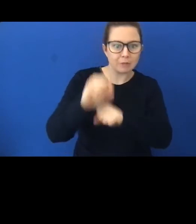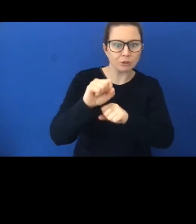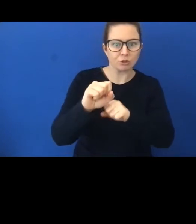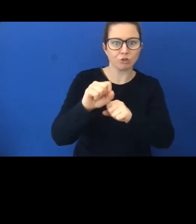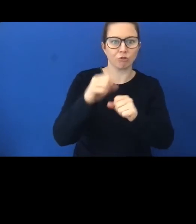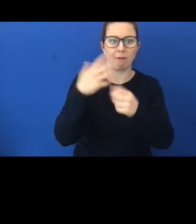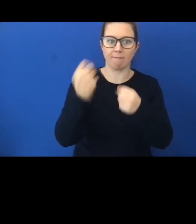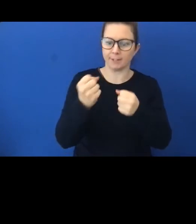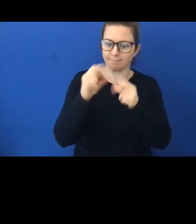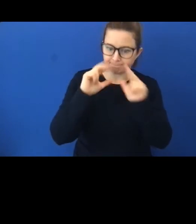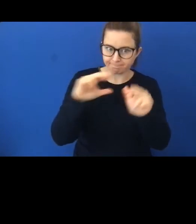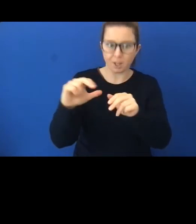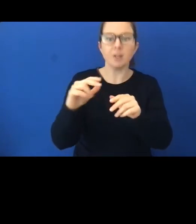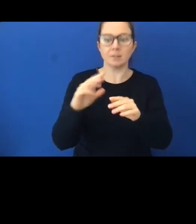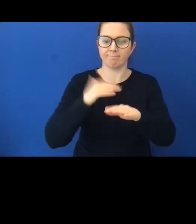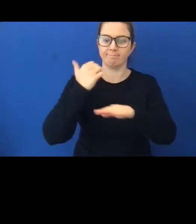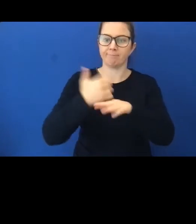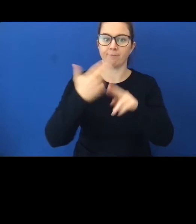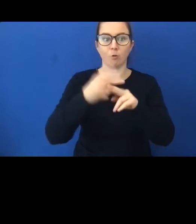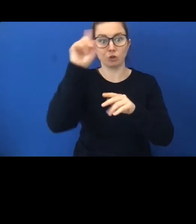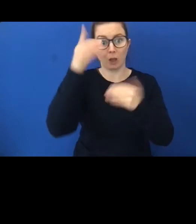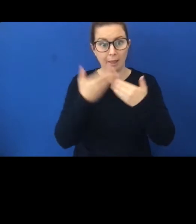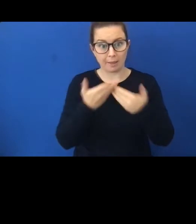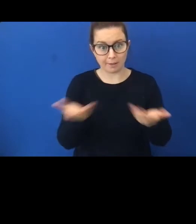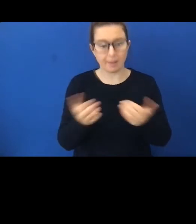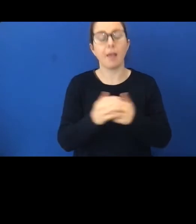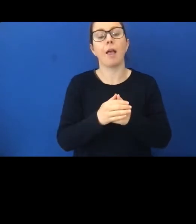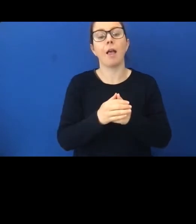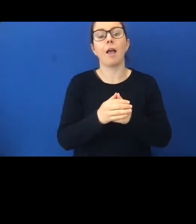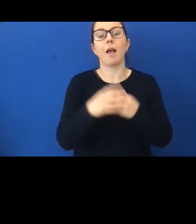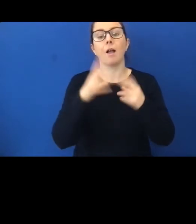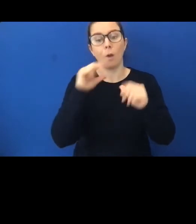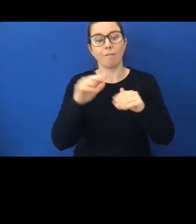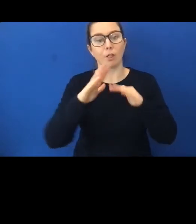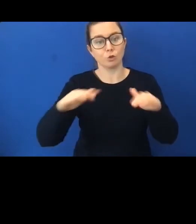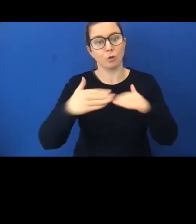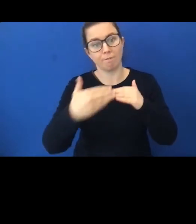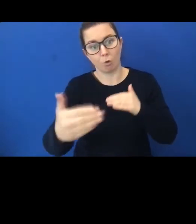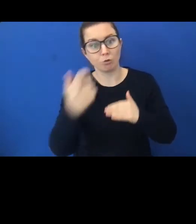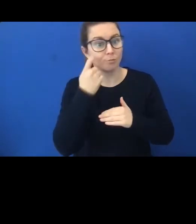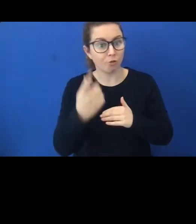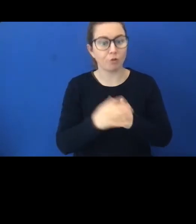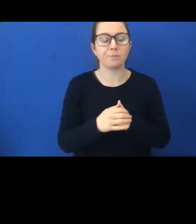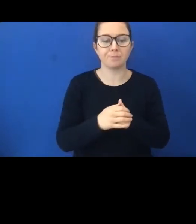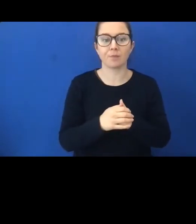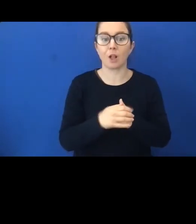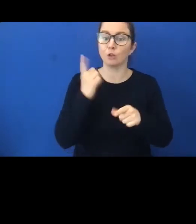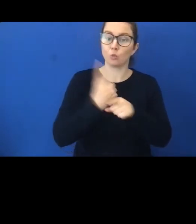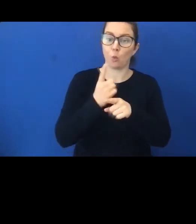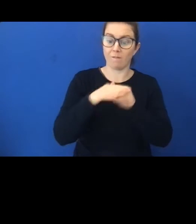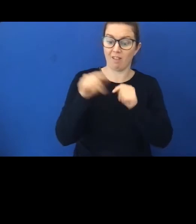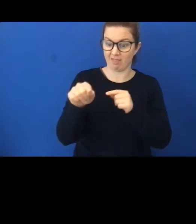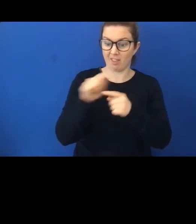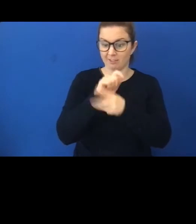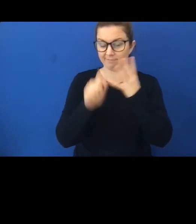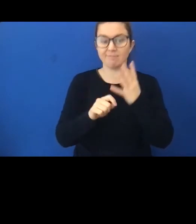today and the children of tomorrow. Now, taking us through all of these themes is our distinguished